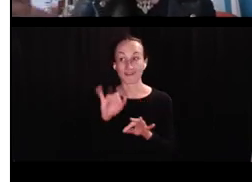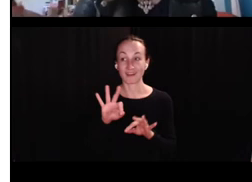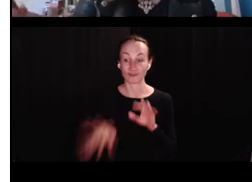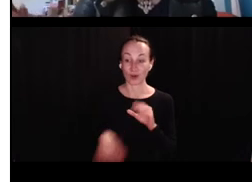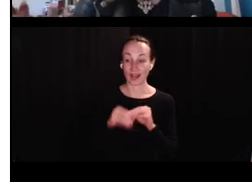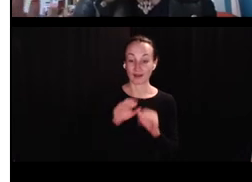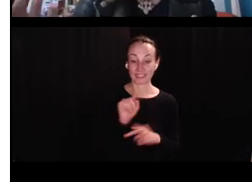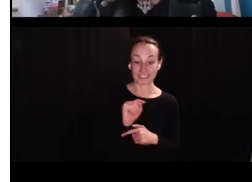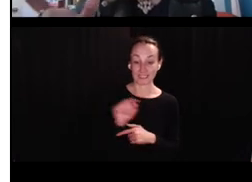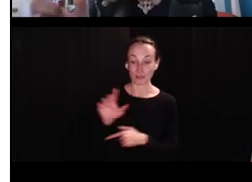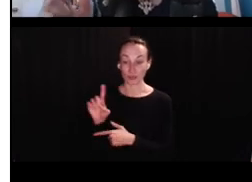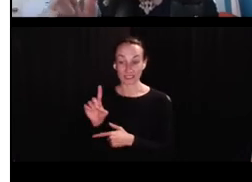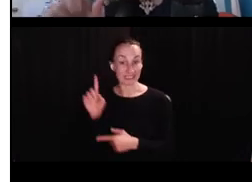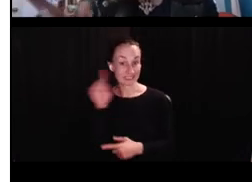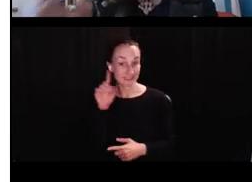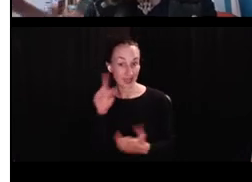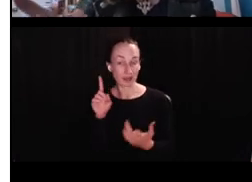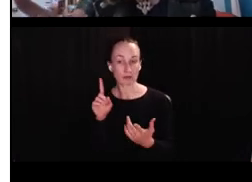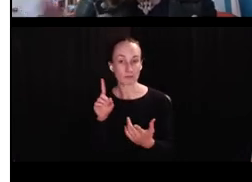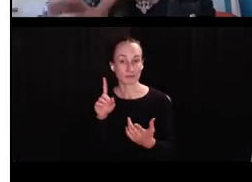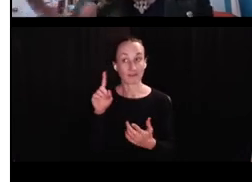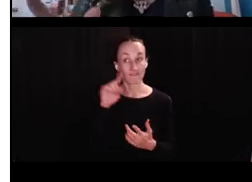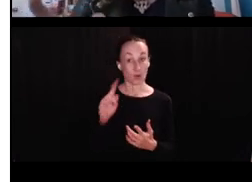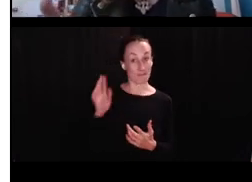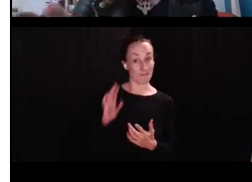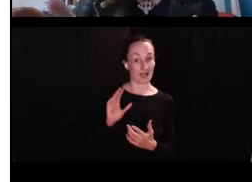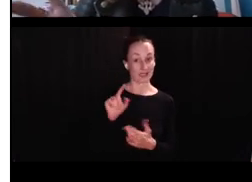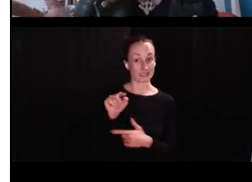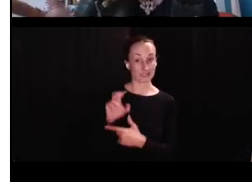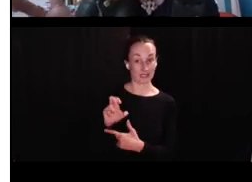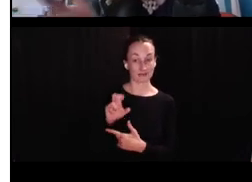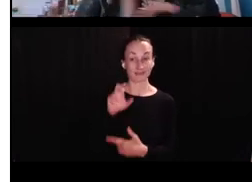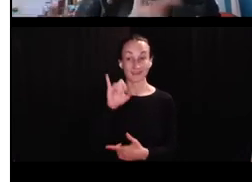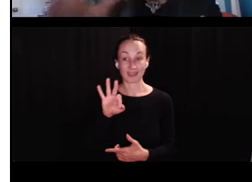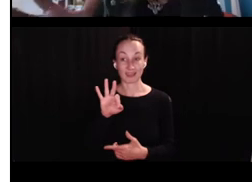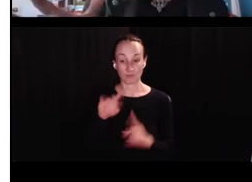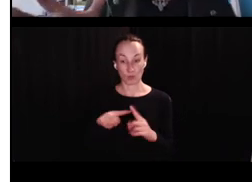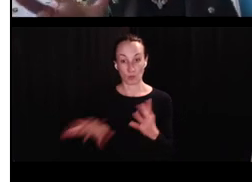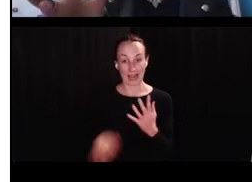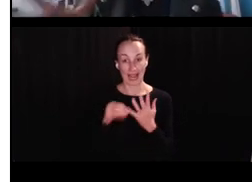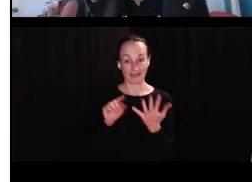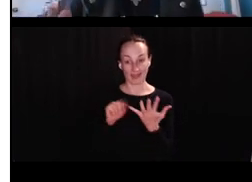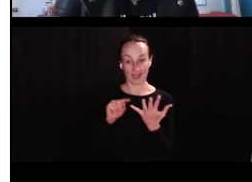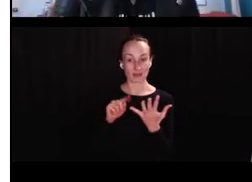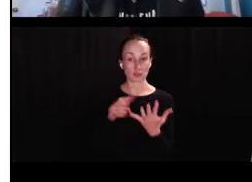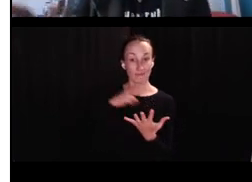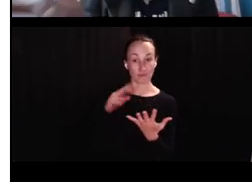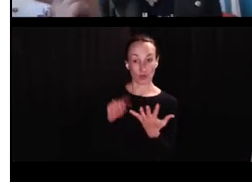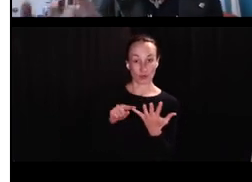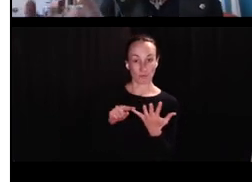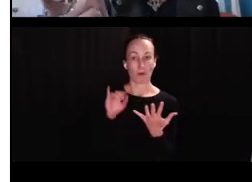wouldn't it be really important if we're adding a T or D sound or ED sound for the past tense?